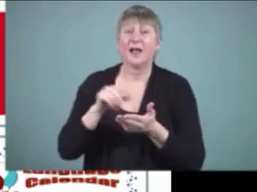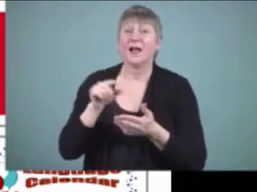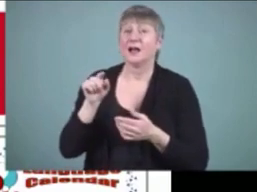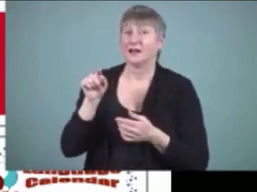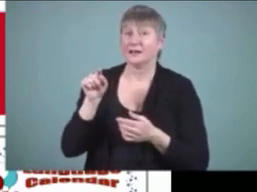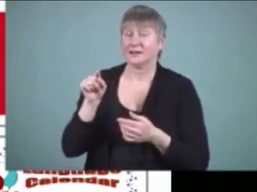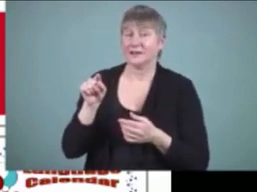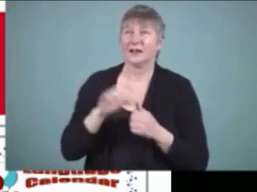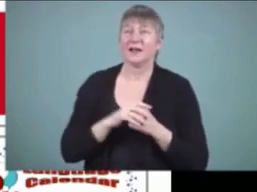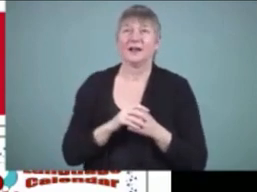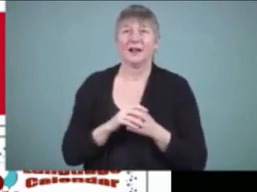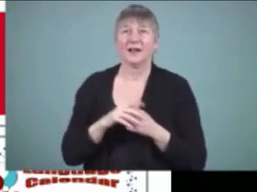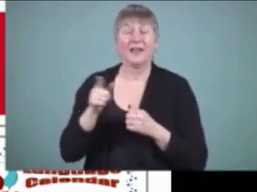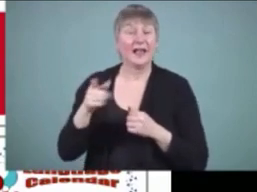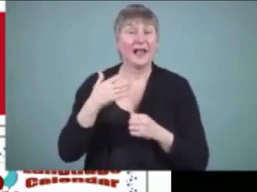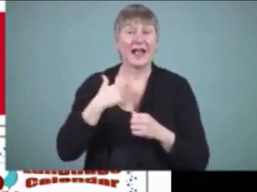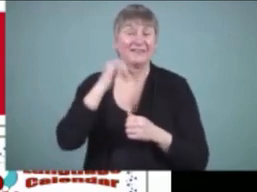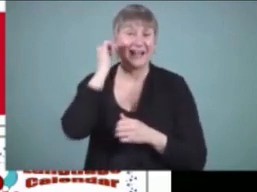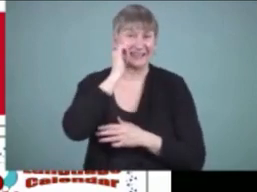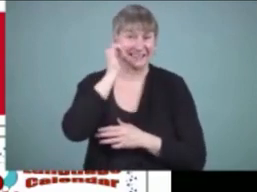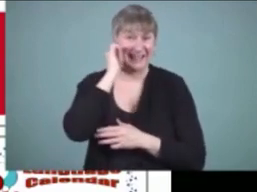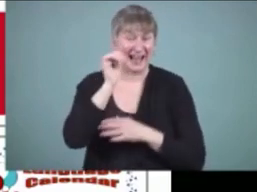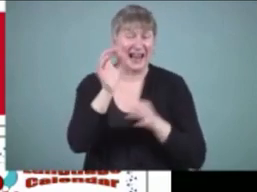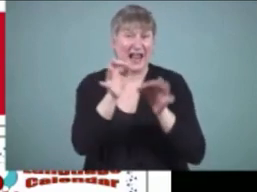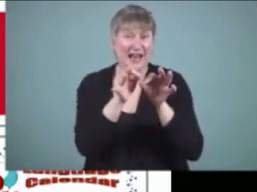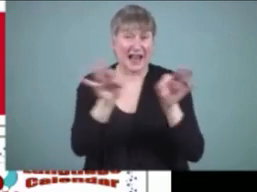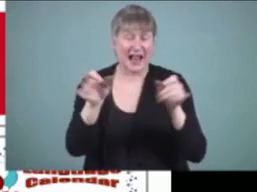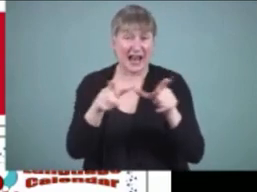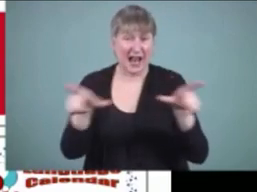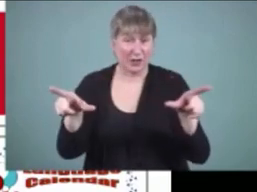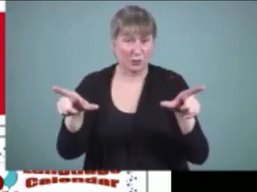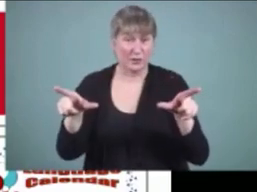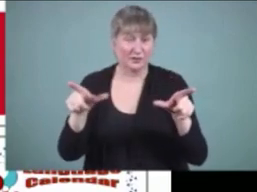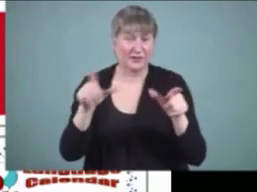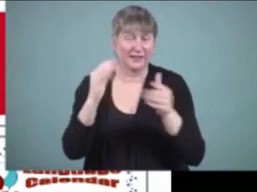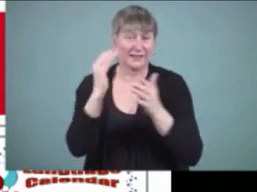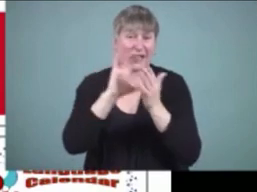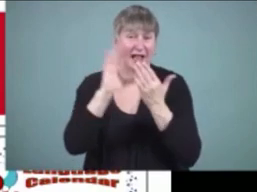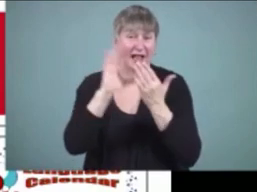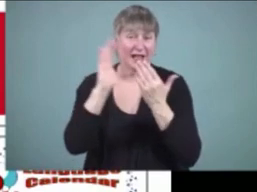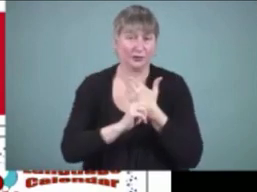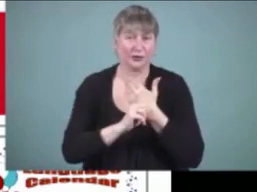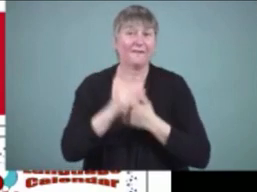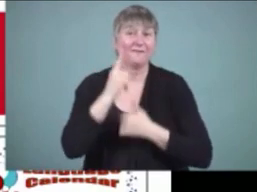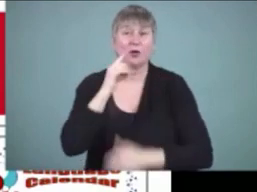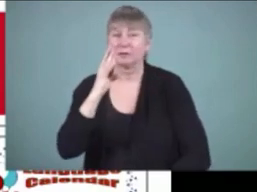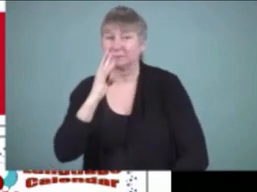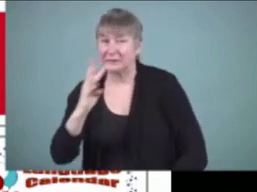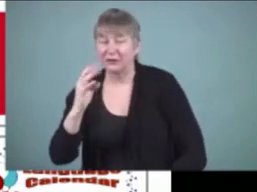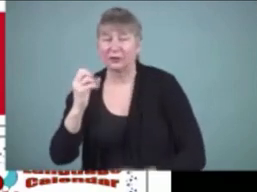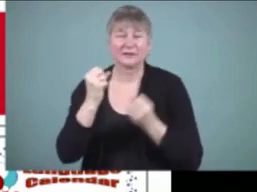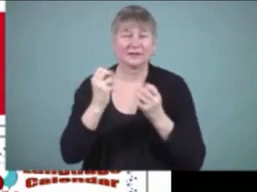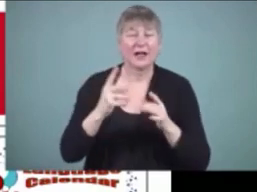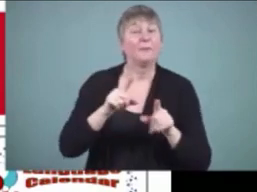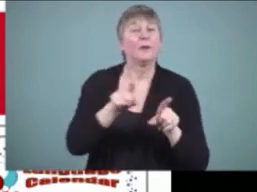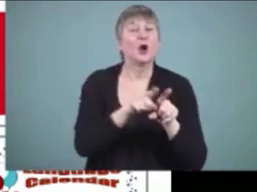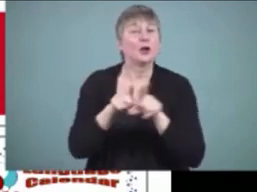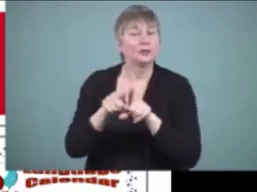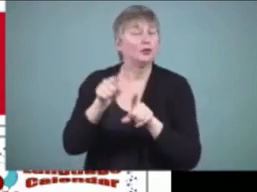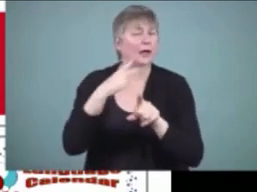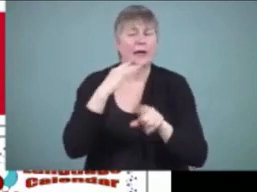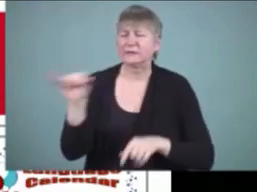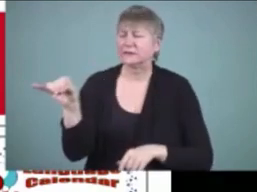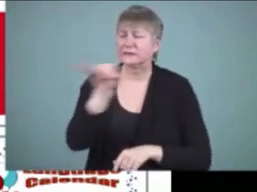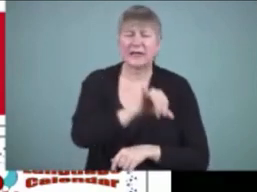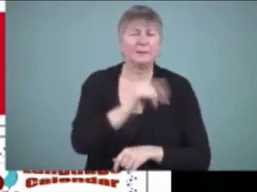language calendar for through the air language. in your classroom or with your students you can also have a daily writing calendar